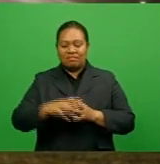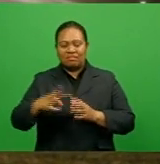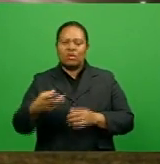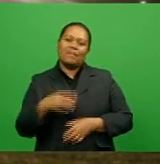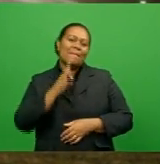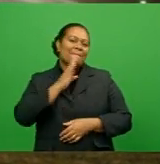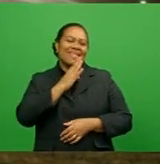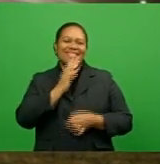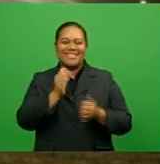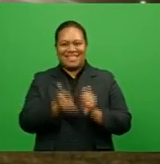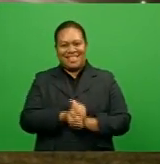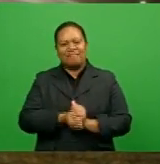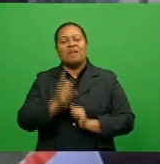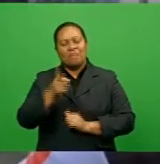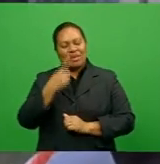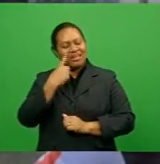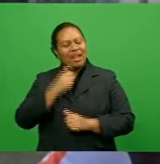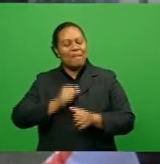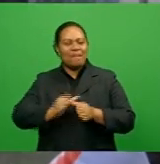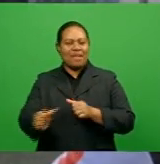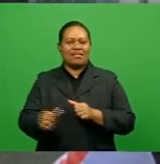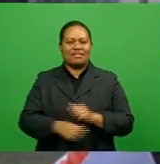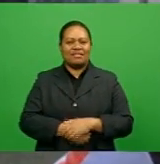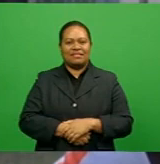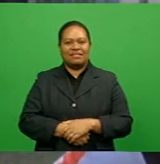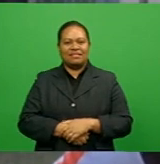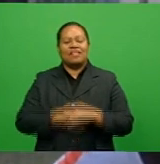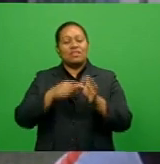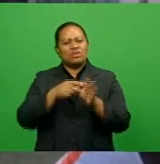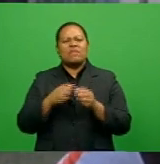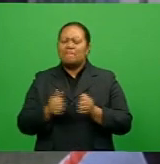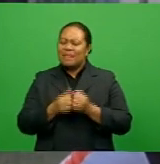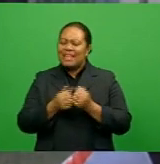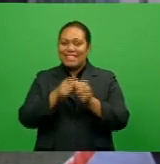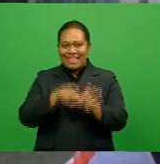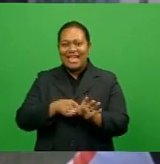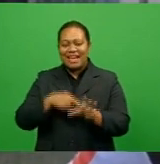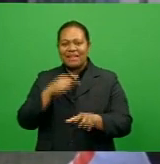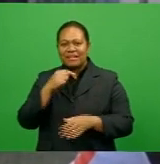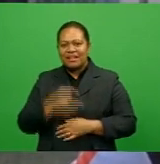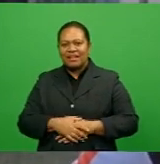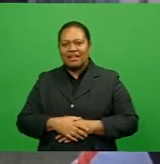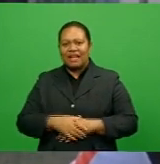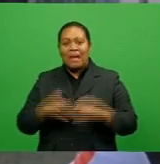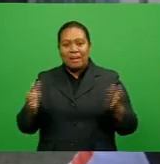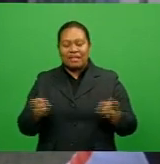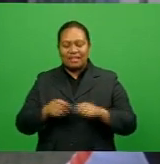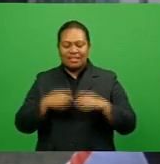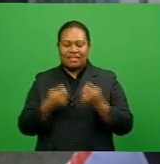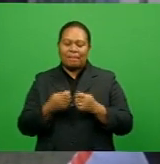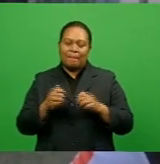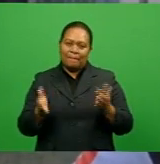game. But we will try our best. So far, young players in the team. Some of them, first time they are playing in the tournament.